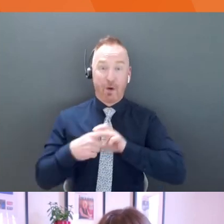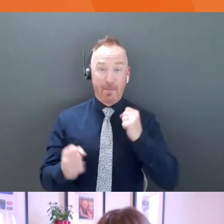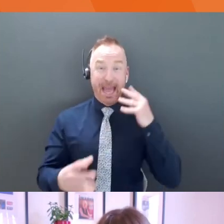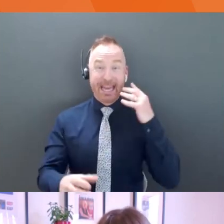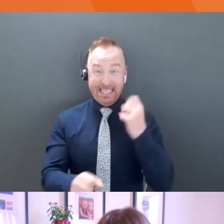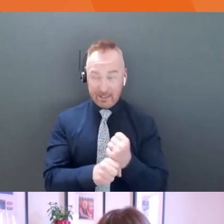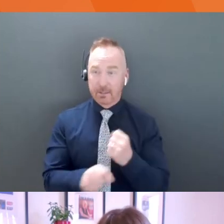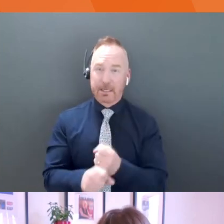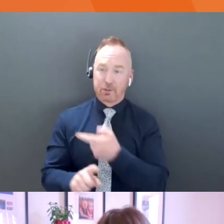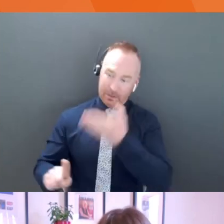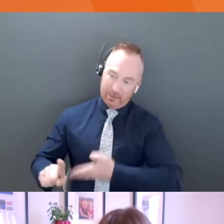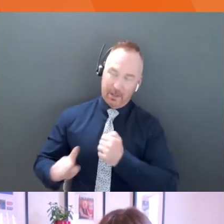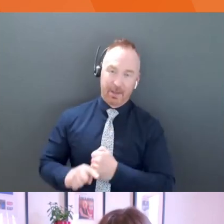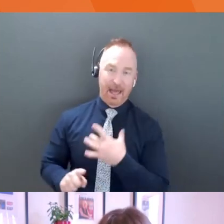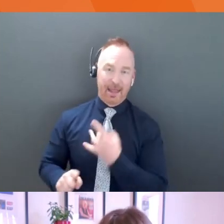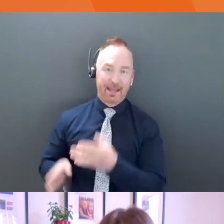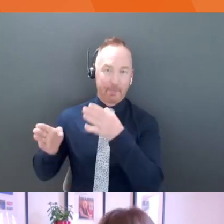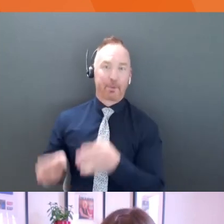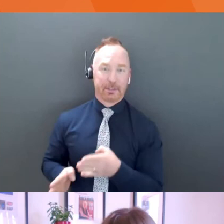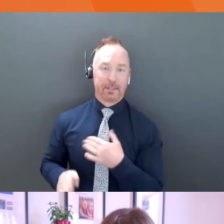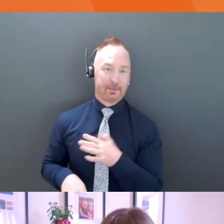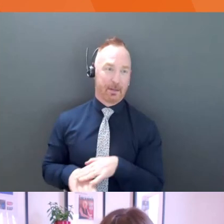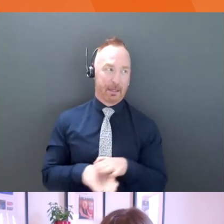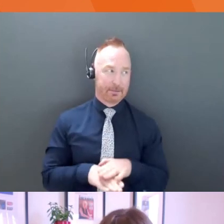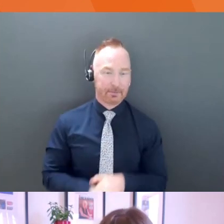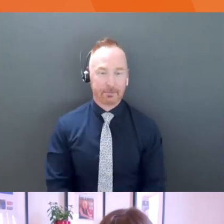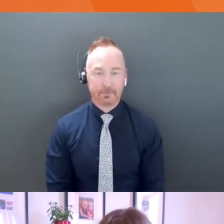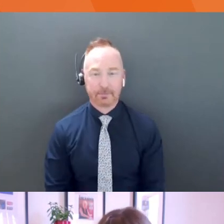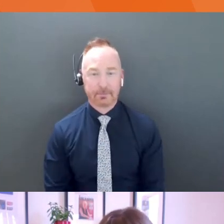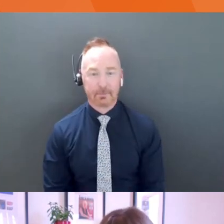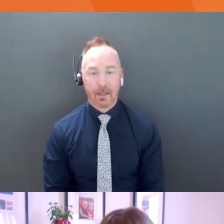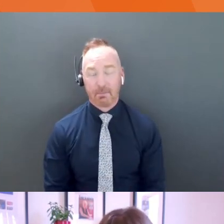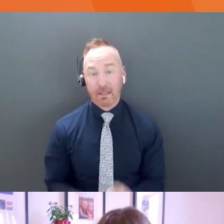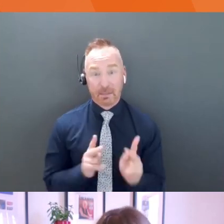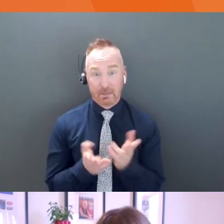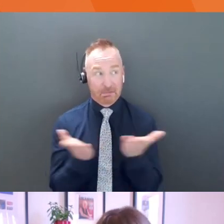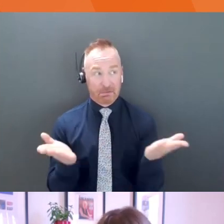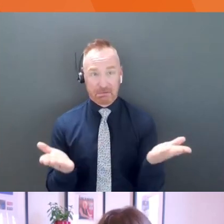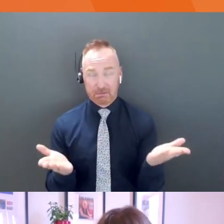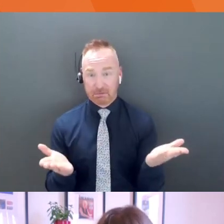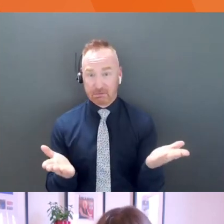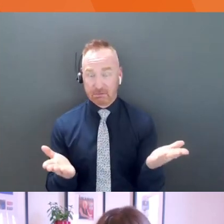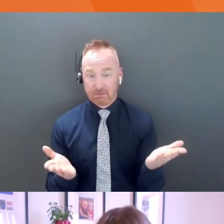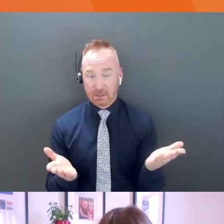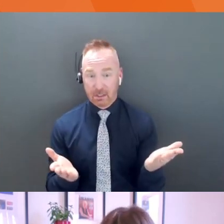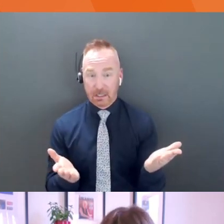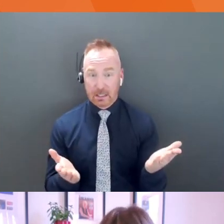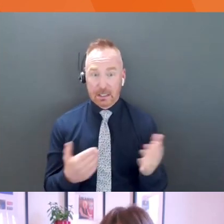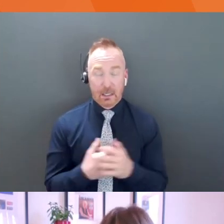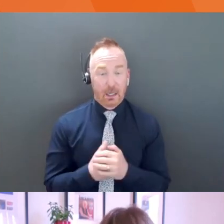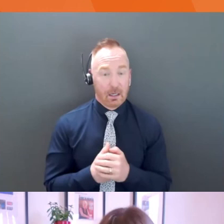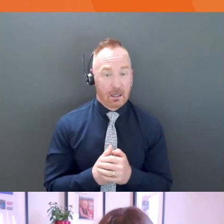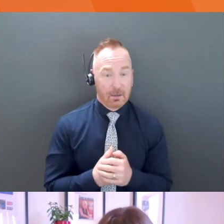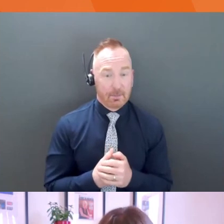my, the advice I would give on that, but there are people out there. I mean, it's, I would, I'd say for, for me, or